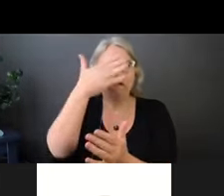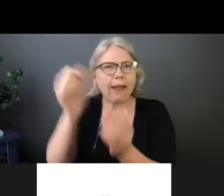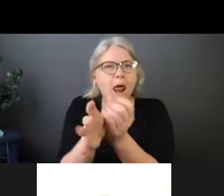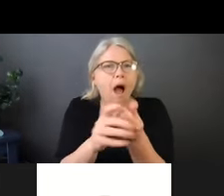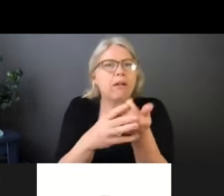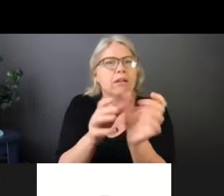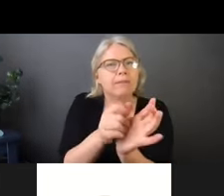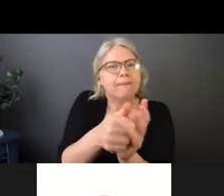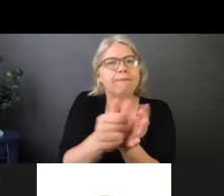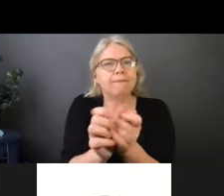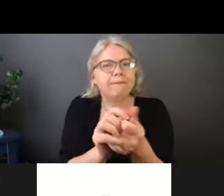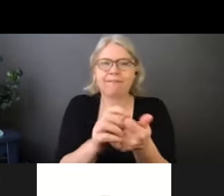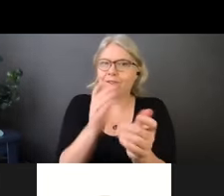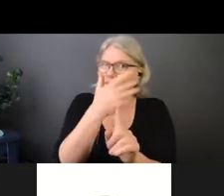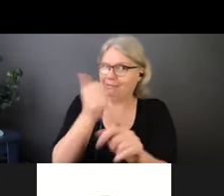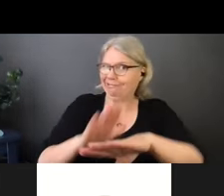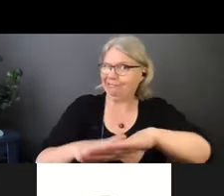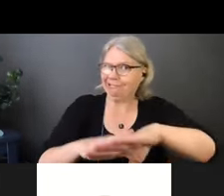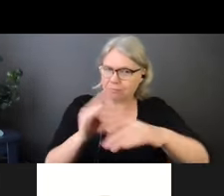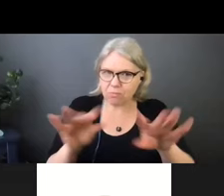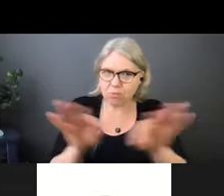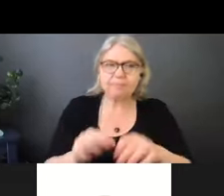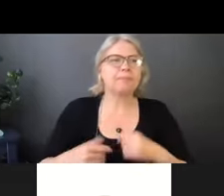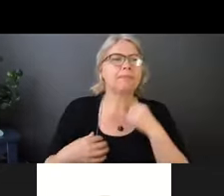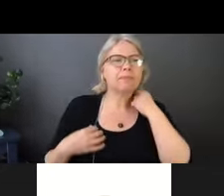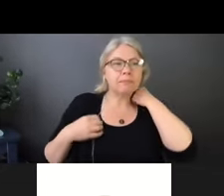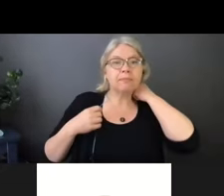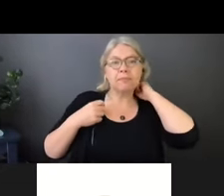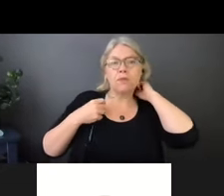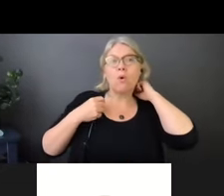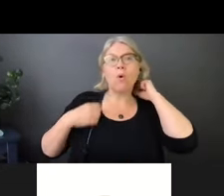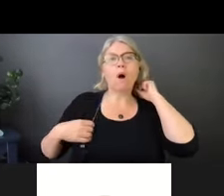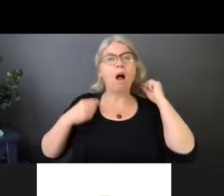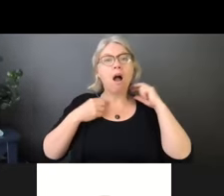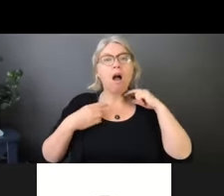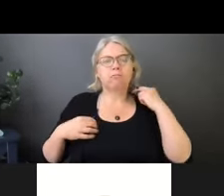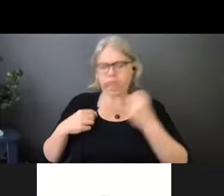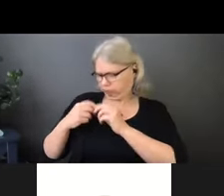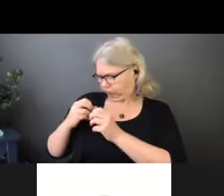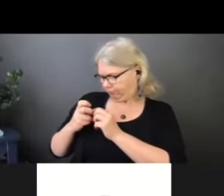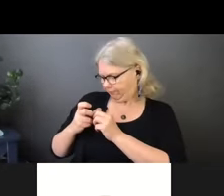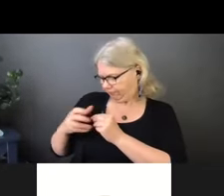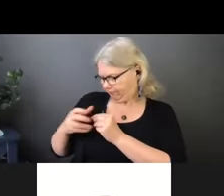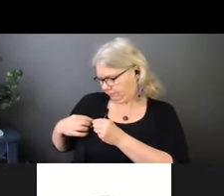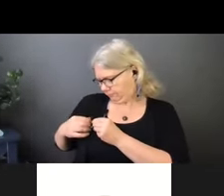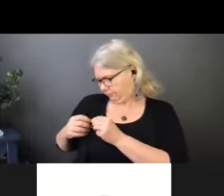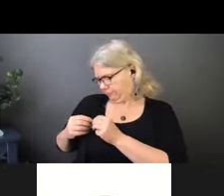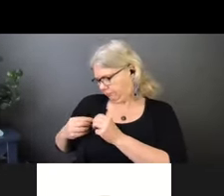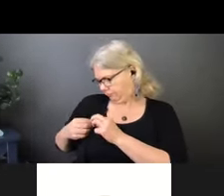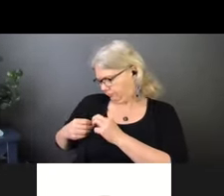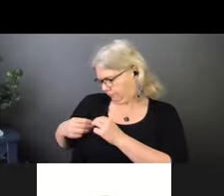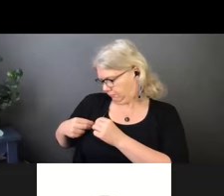Components of good hand hygiene include turning on the tap to a nice comfortable temperature. Not hot, not cold.